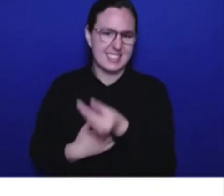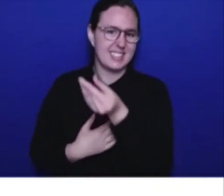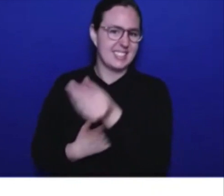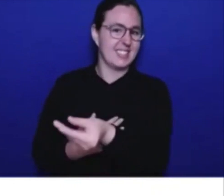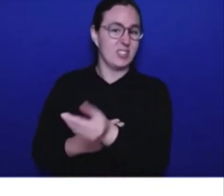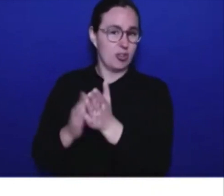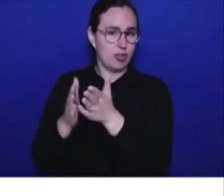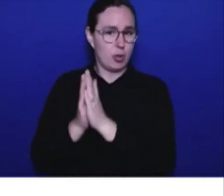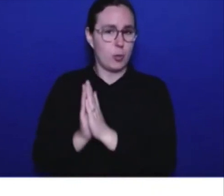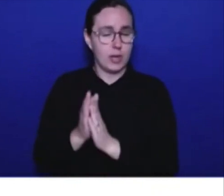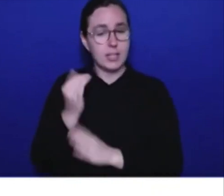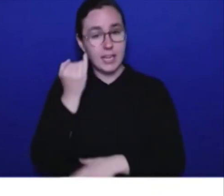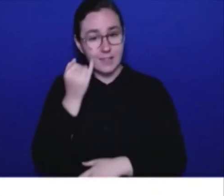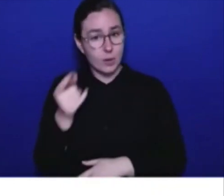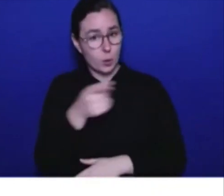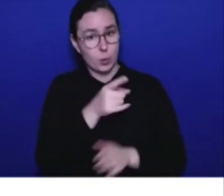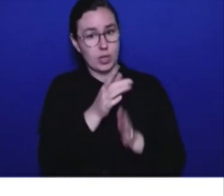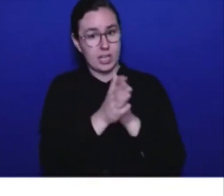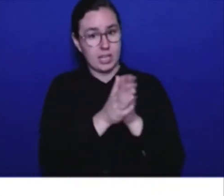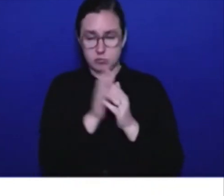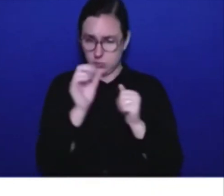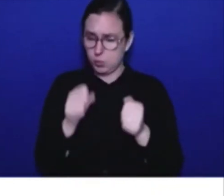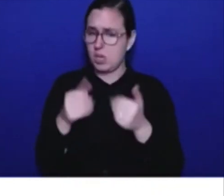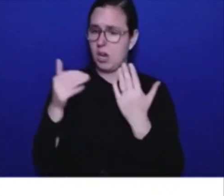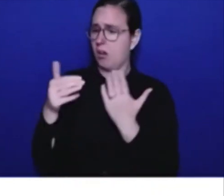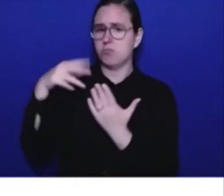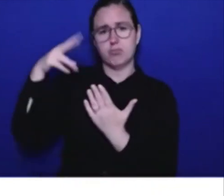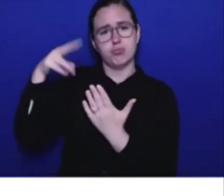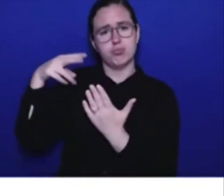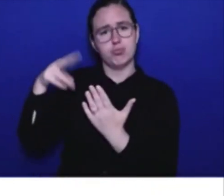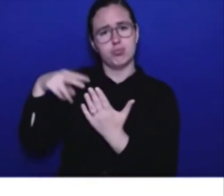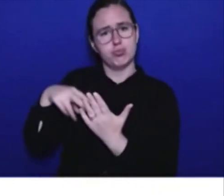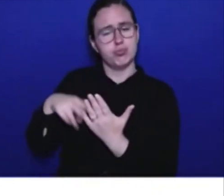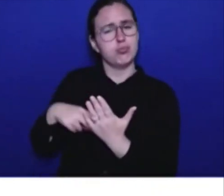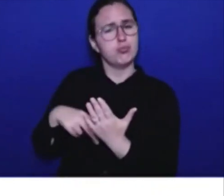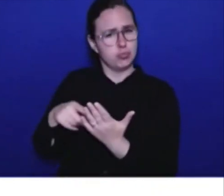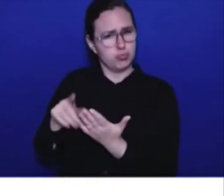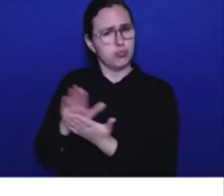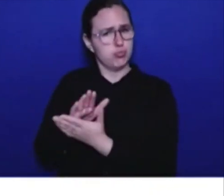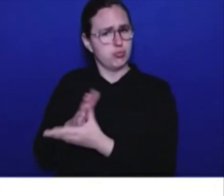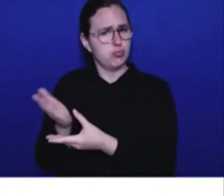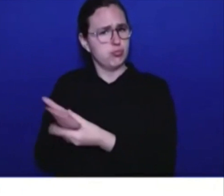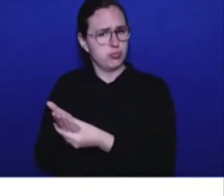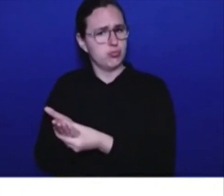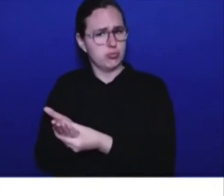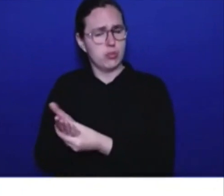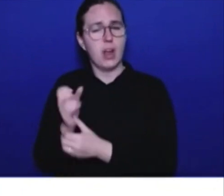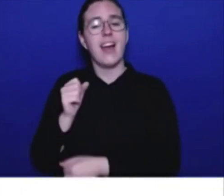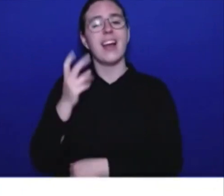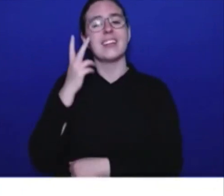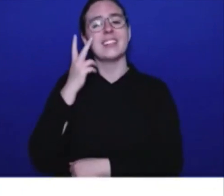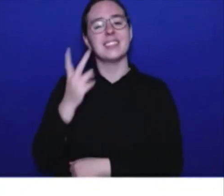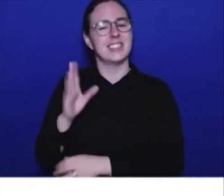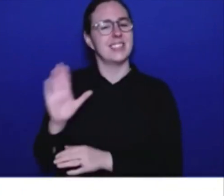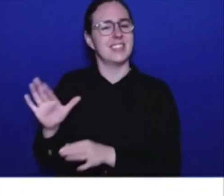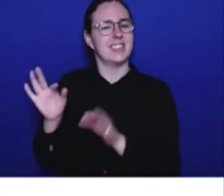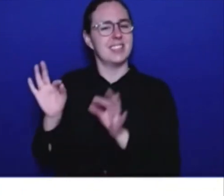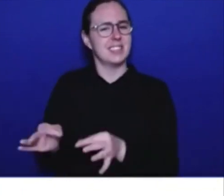actuarial projections to see the decisions that were made and to lay those bare for British Columbians. It is an important process.